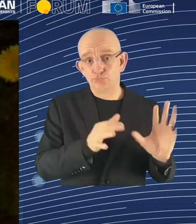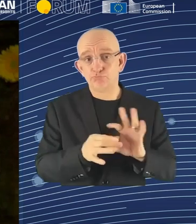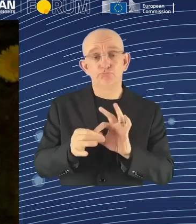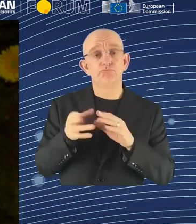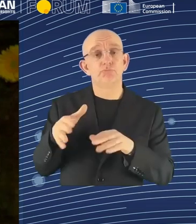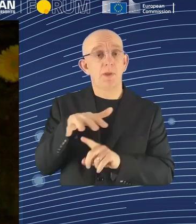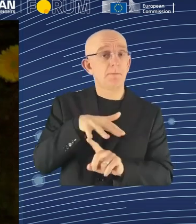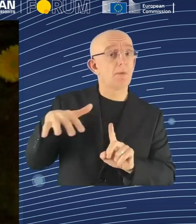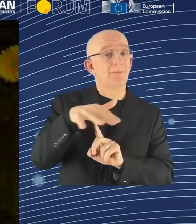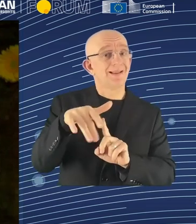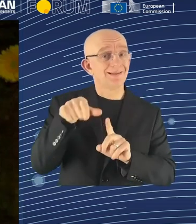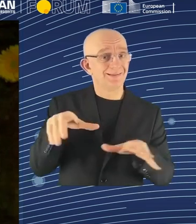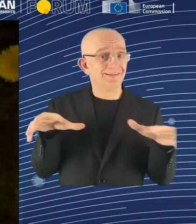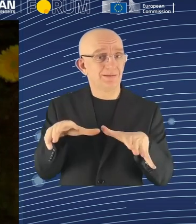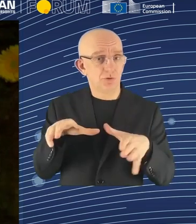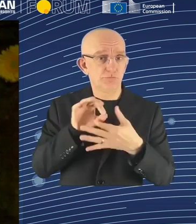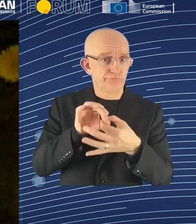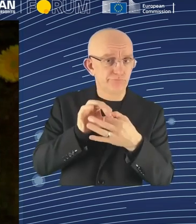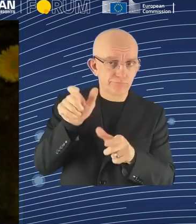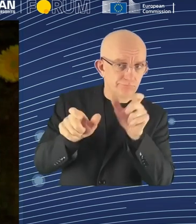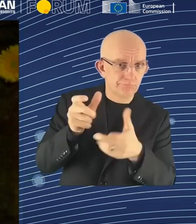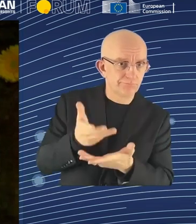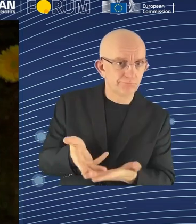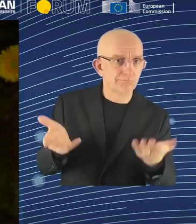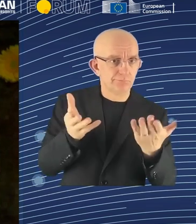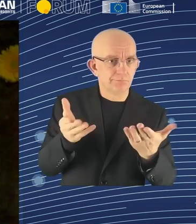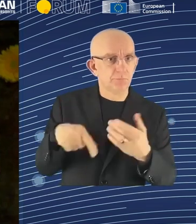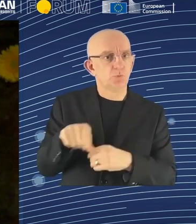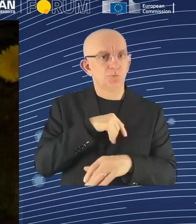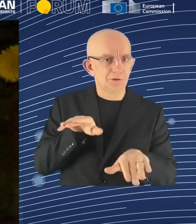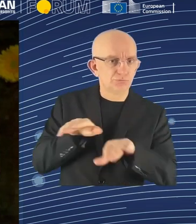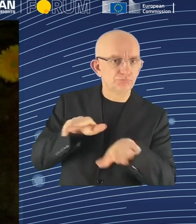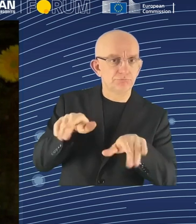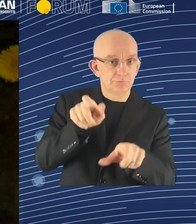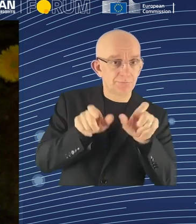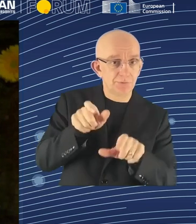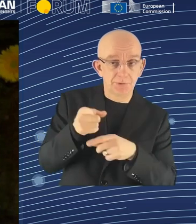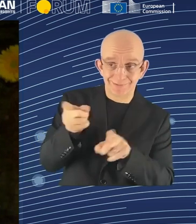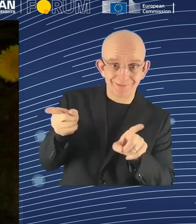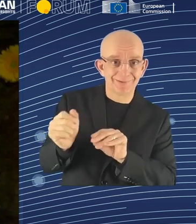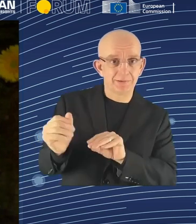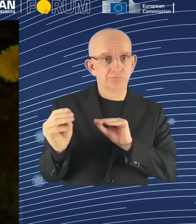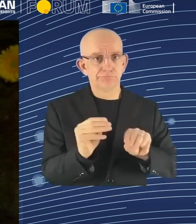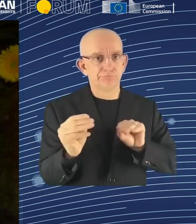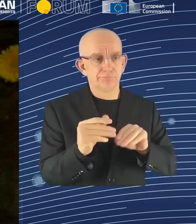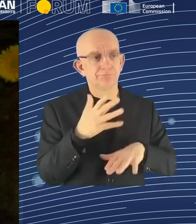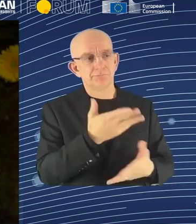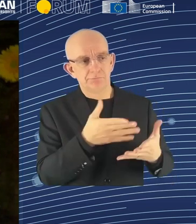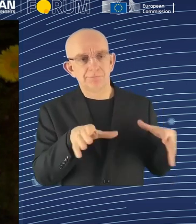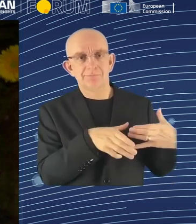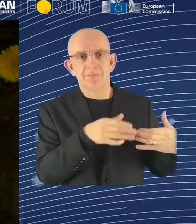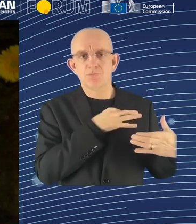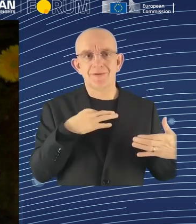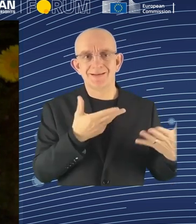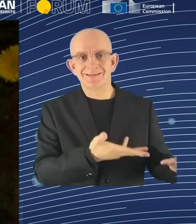private sector, and we try to see the needs to re-skilling. And sometimes, in our region,